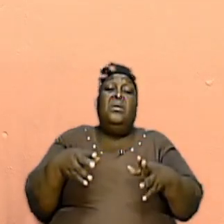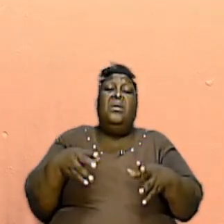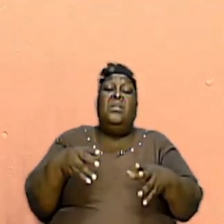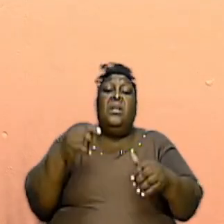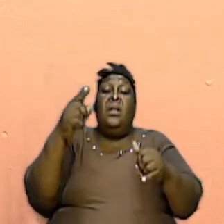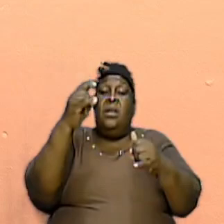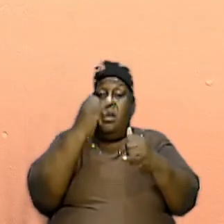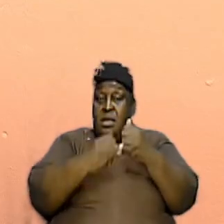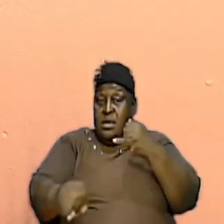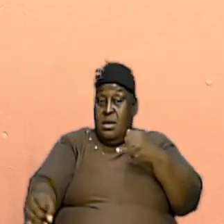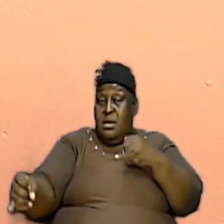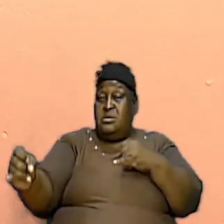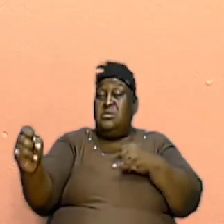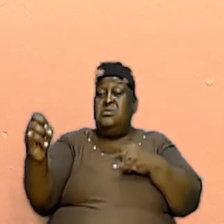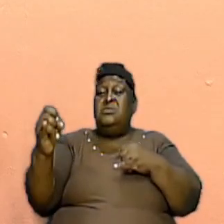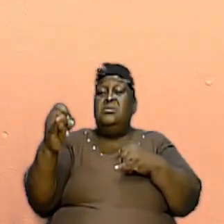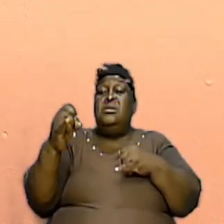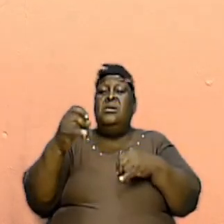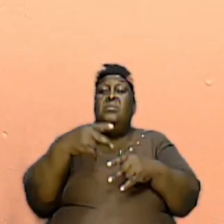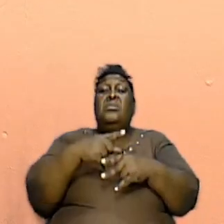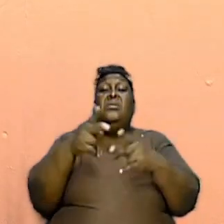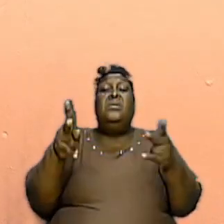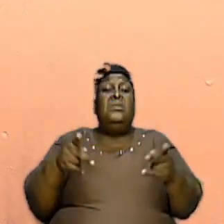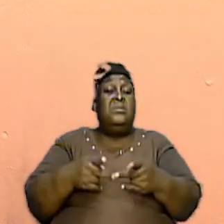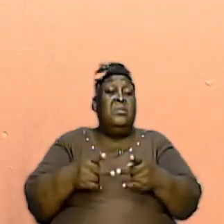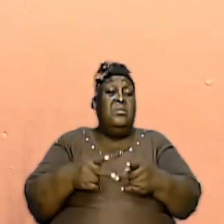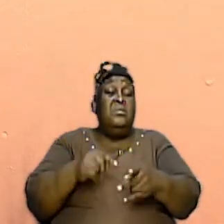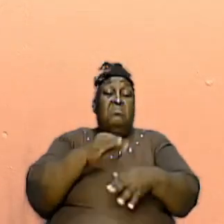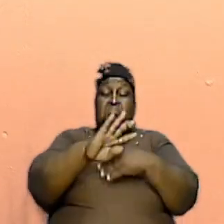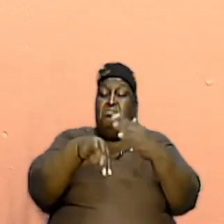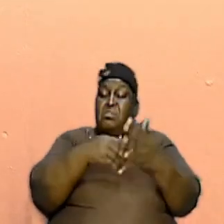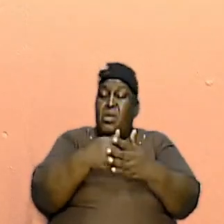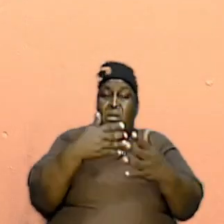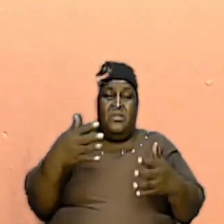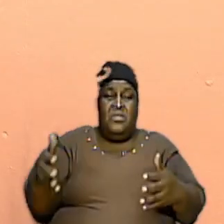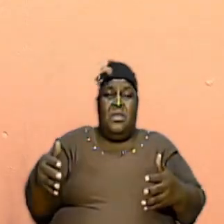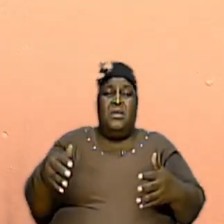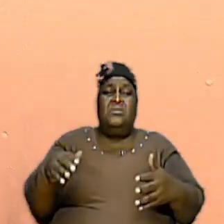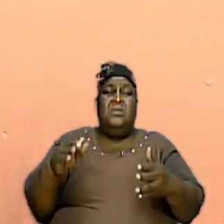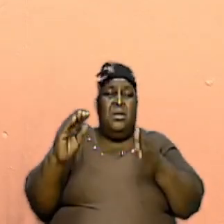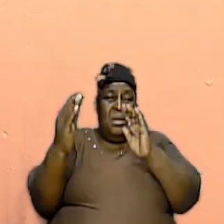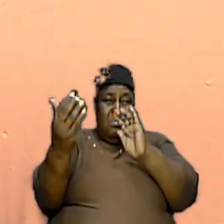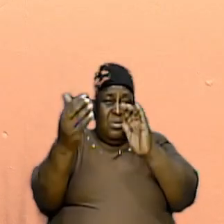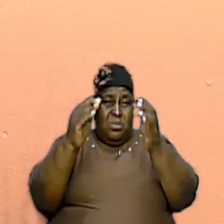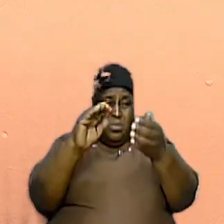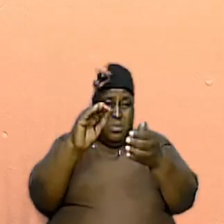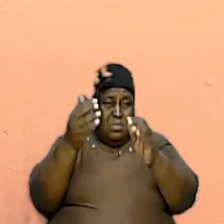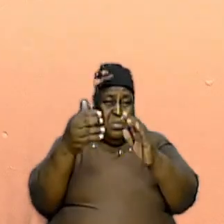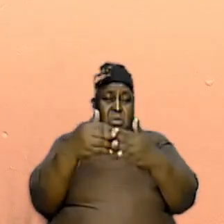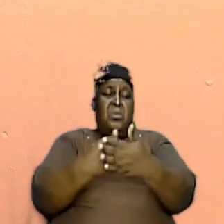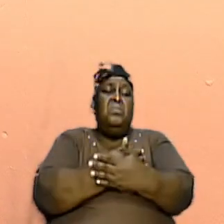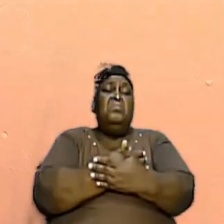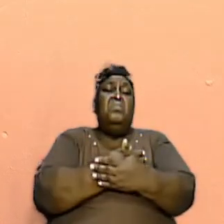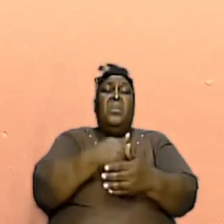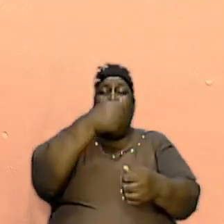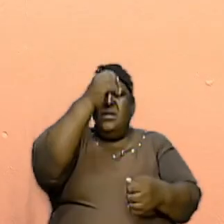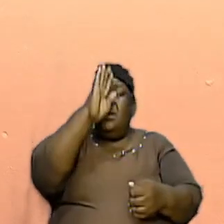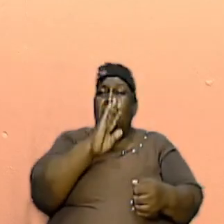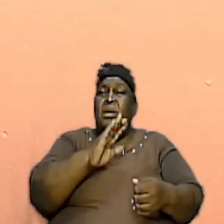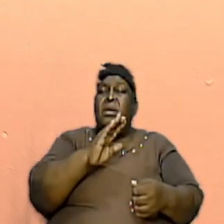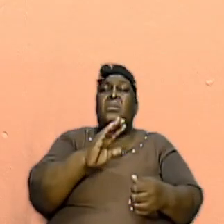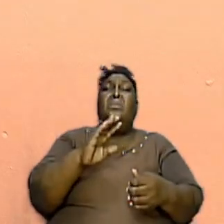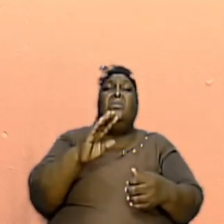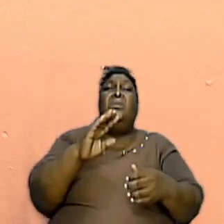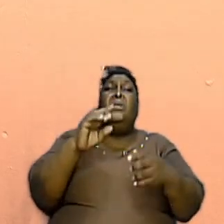state when all things would have become new and God will be dwelling right in the midst of His